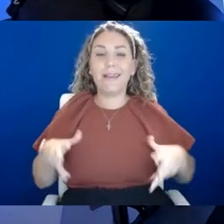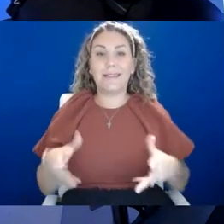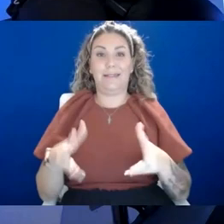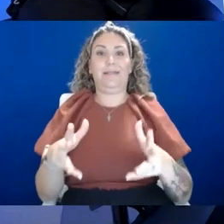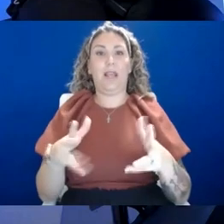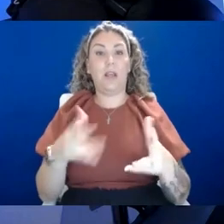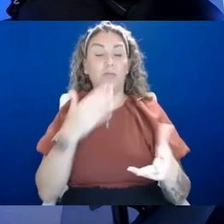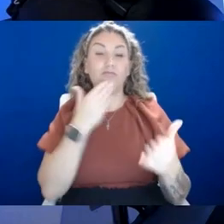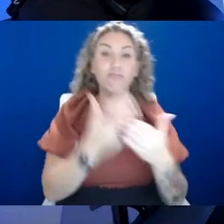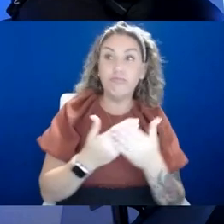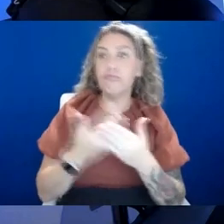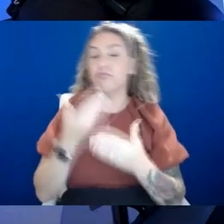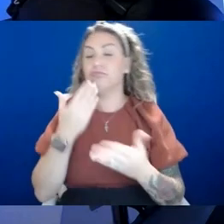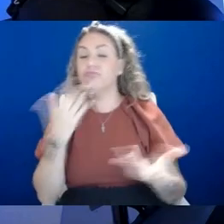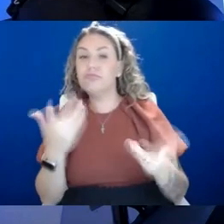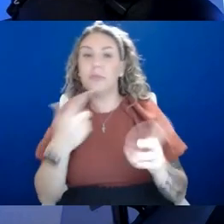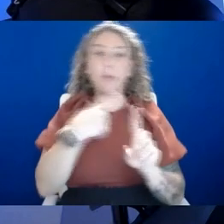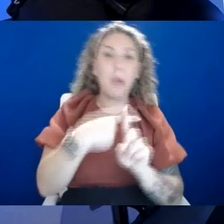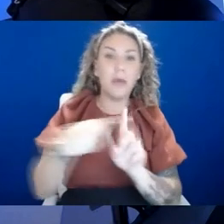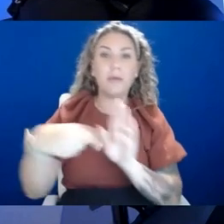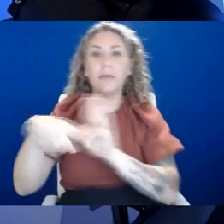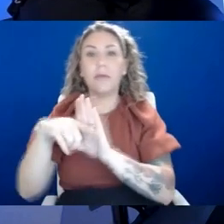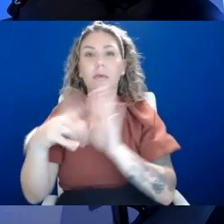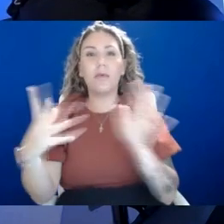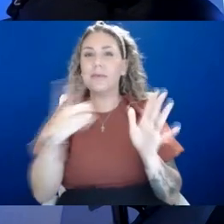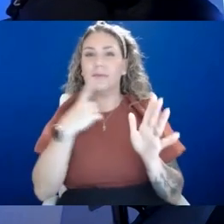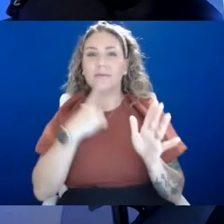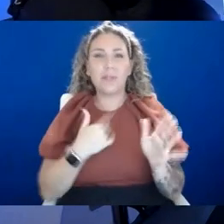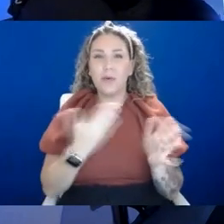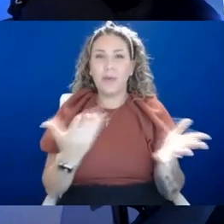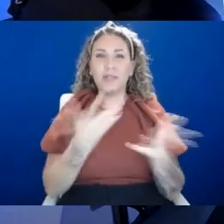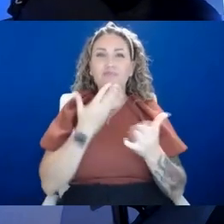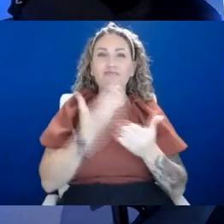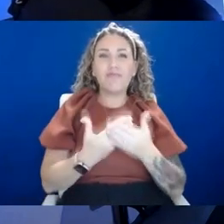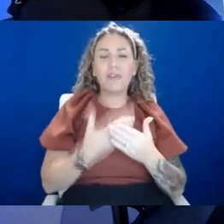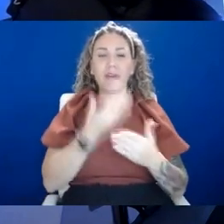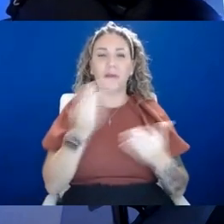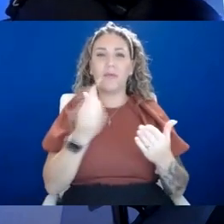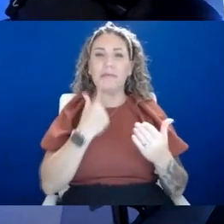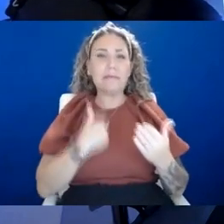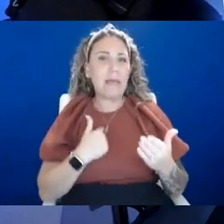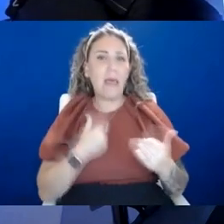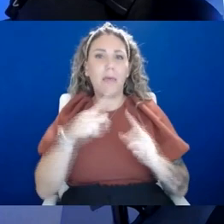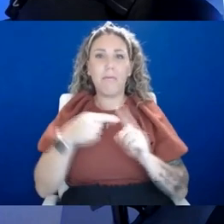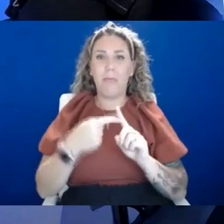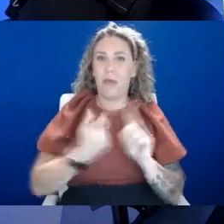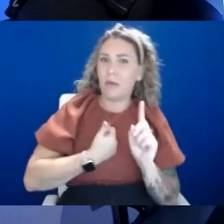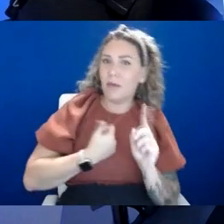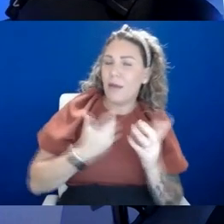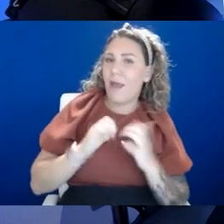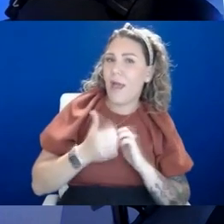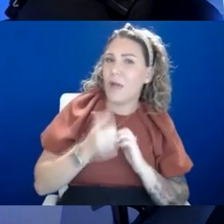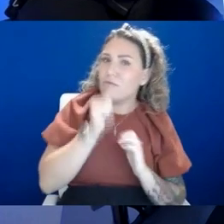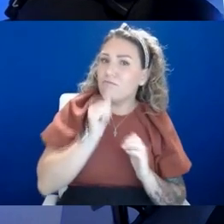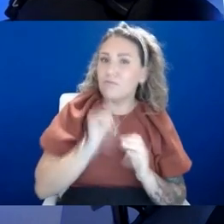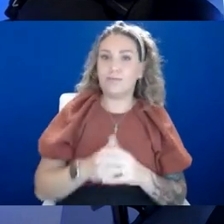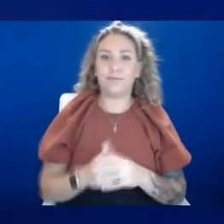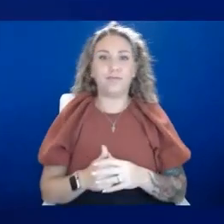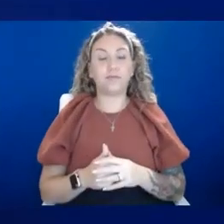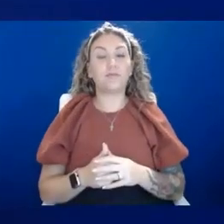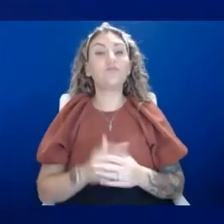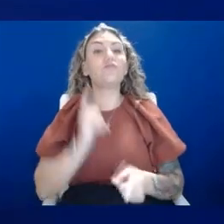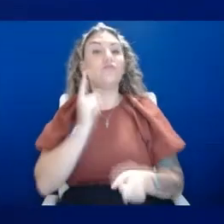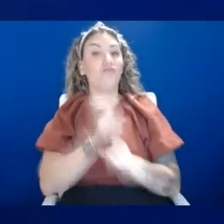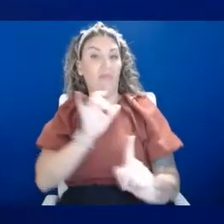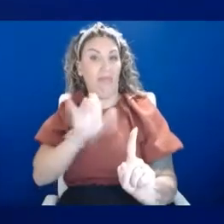like you said, what does it tell us? What's good about it? And what is it telling us about ourselves and how we're coping with things? So anxiety can be motivating, right?